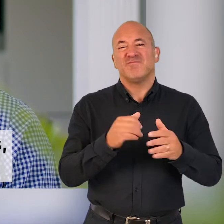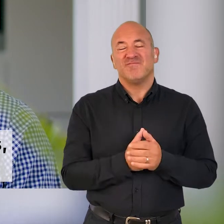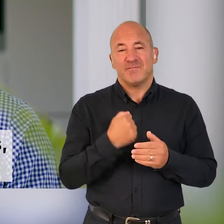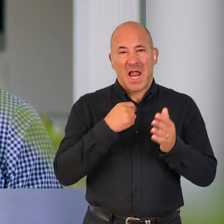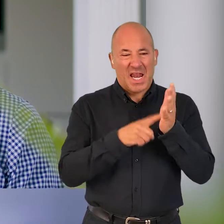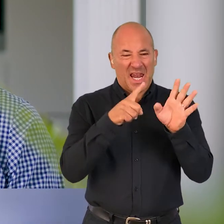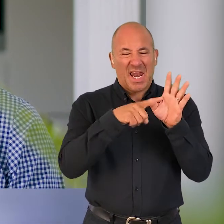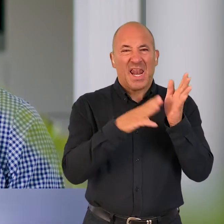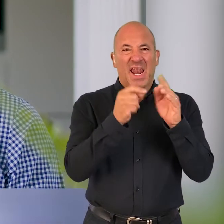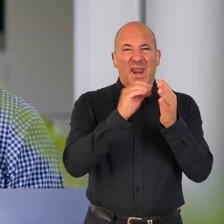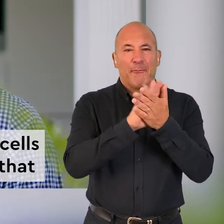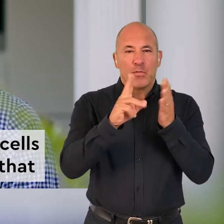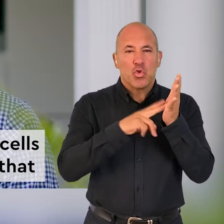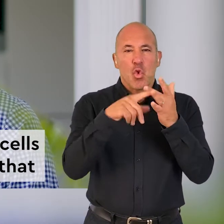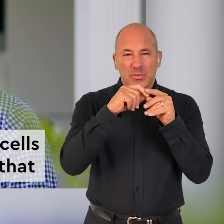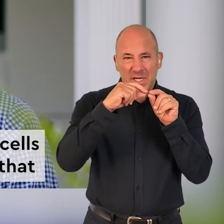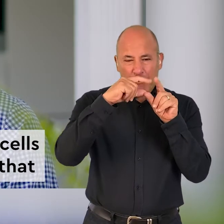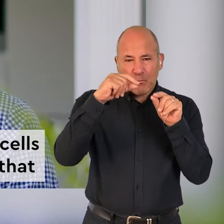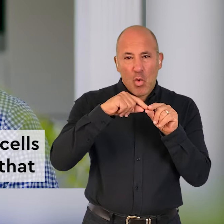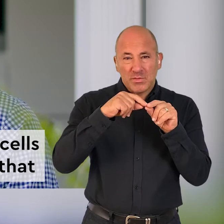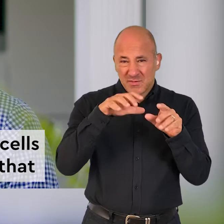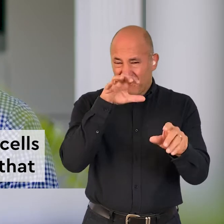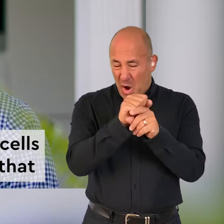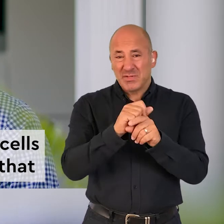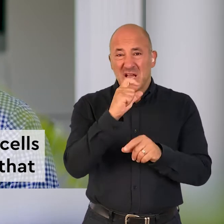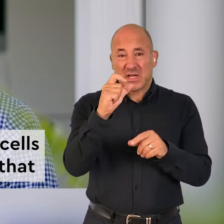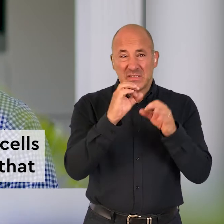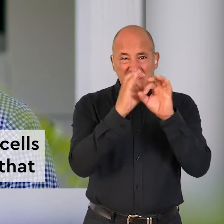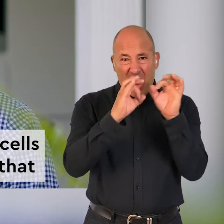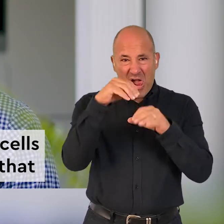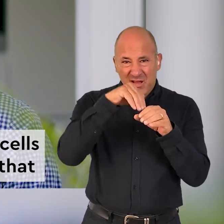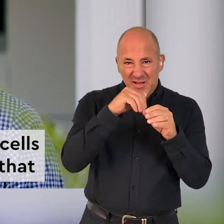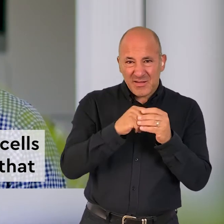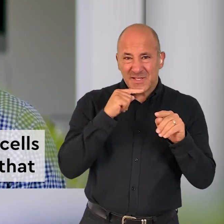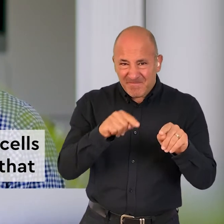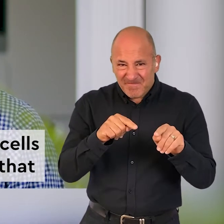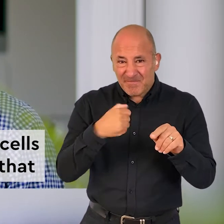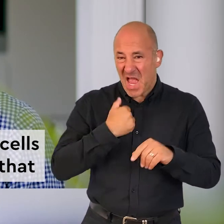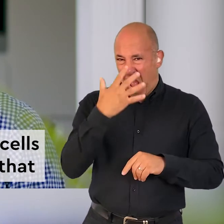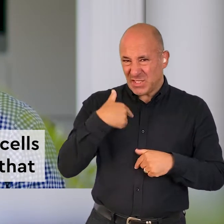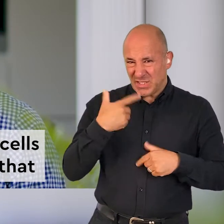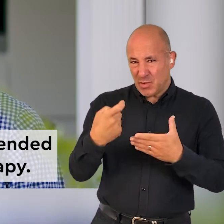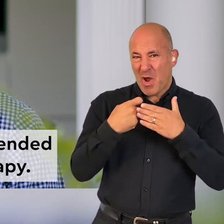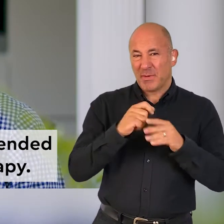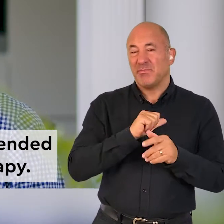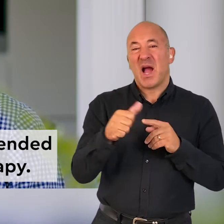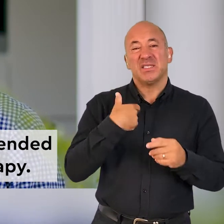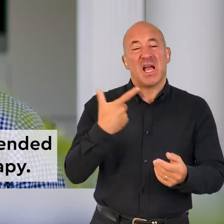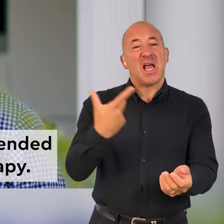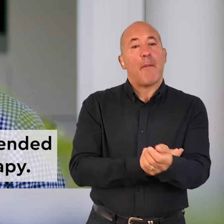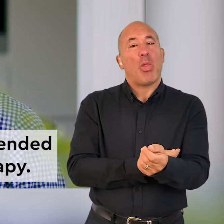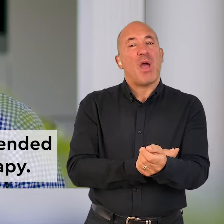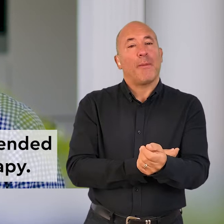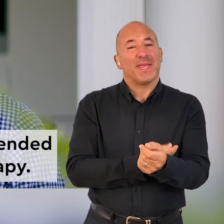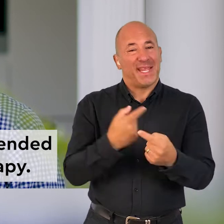news but they had found some cancerous cells in my lymph nodes and because of that and because of my age